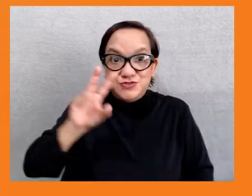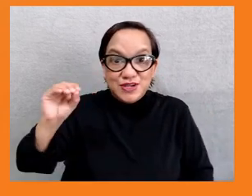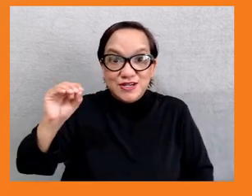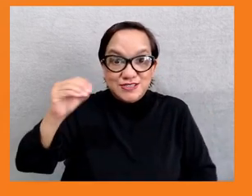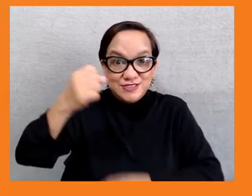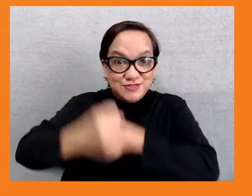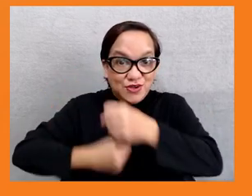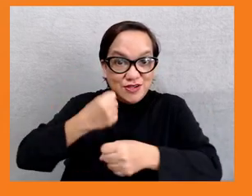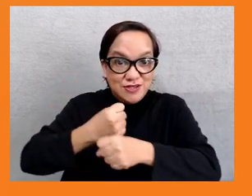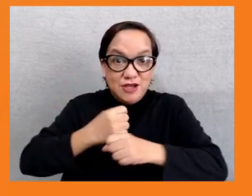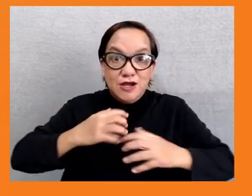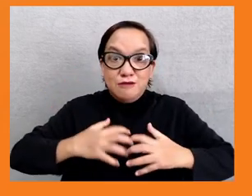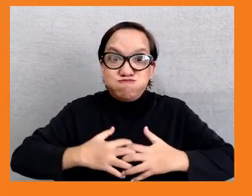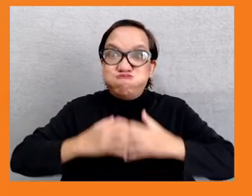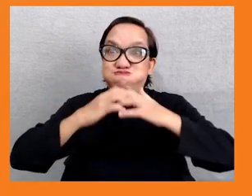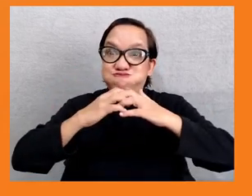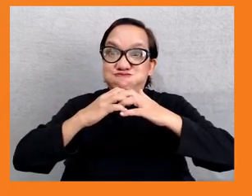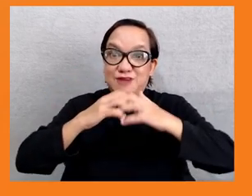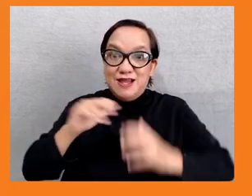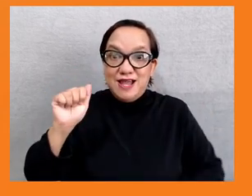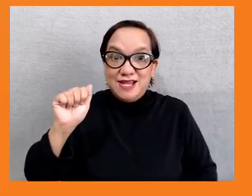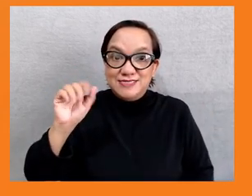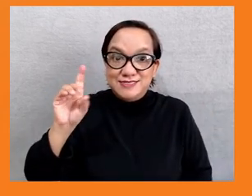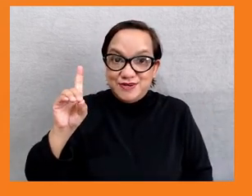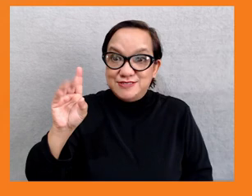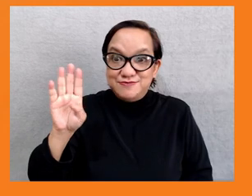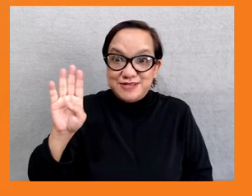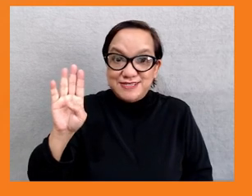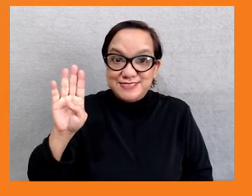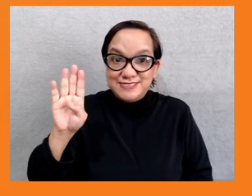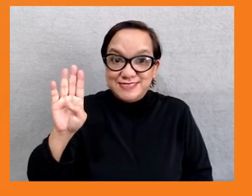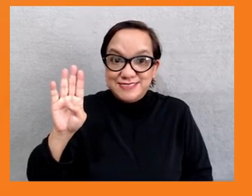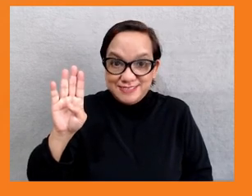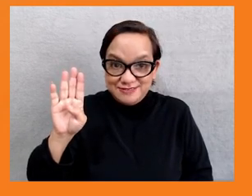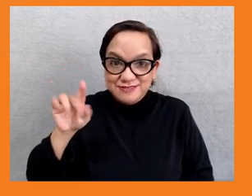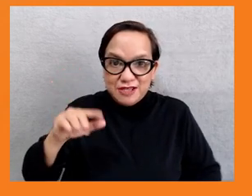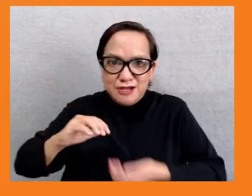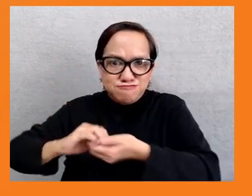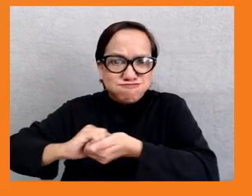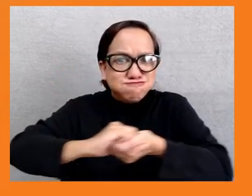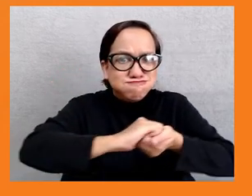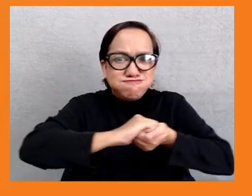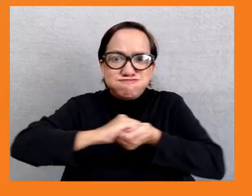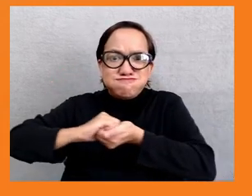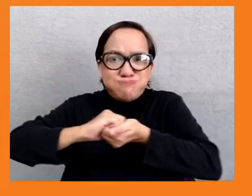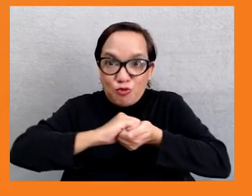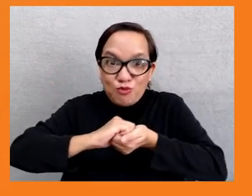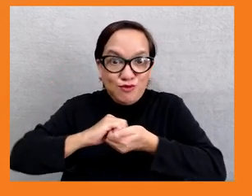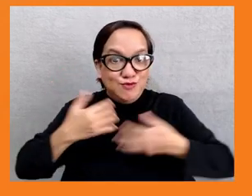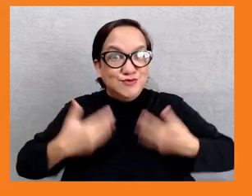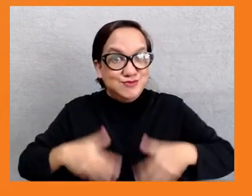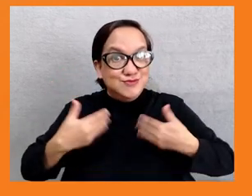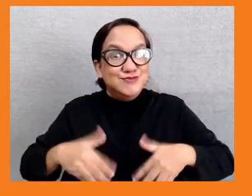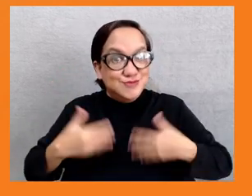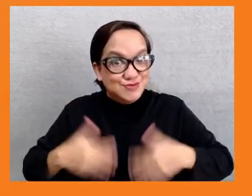Center and CSO Cooperation Network. Our journey with CSO reflected the need for a stronger